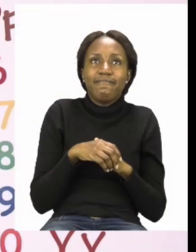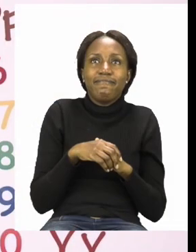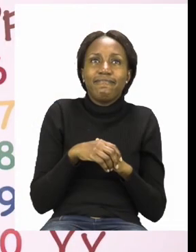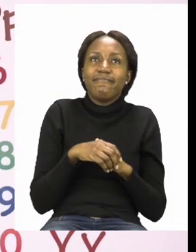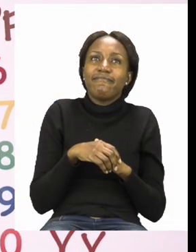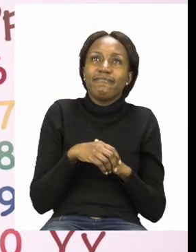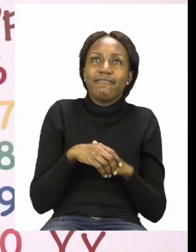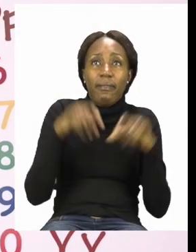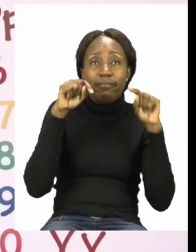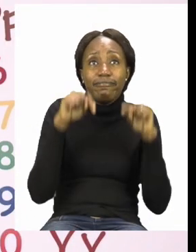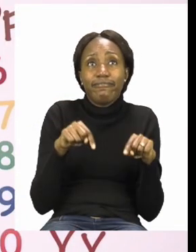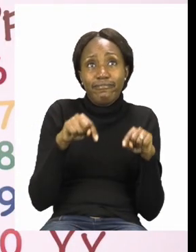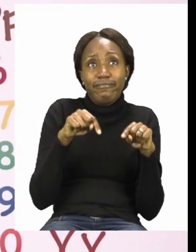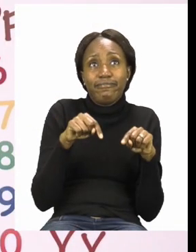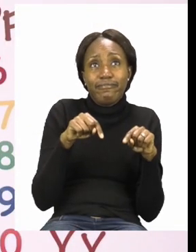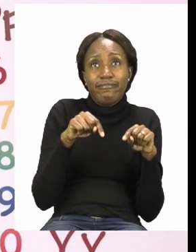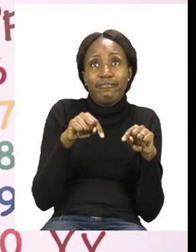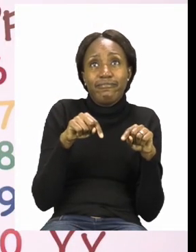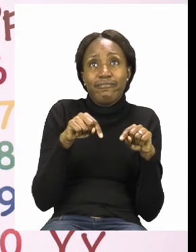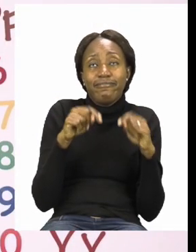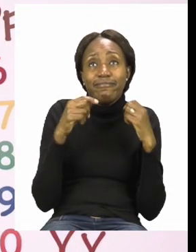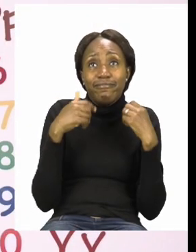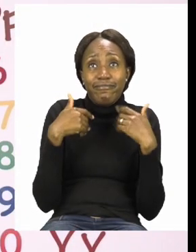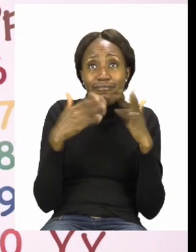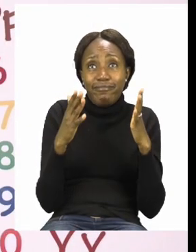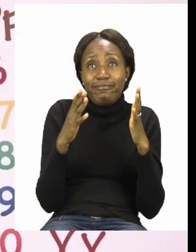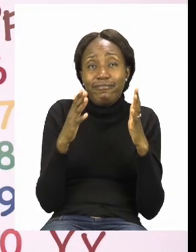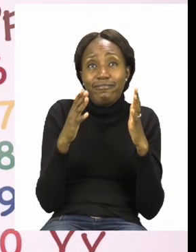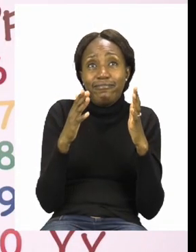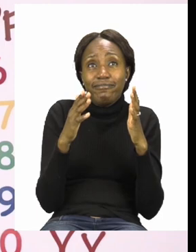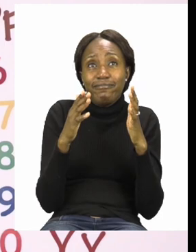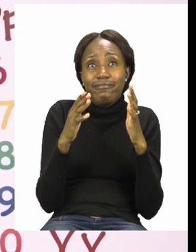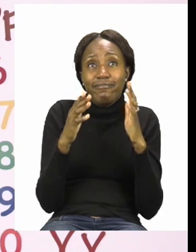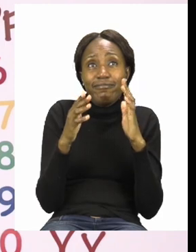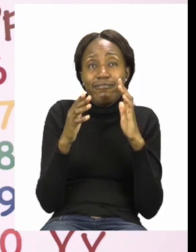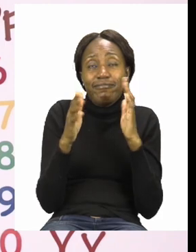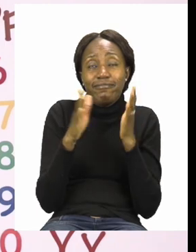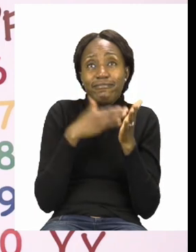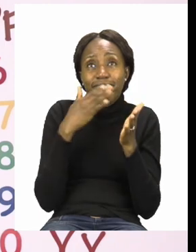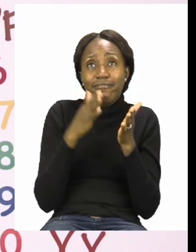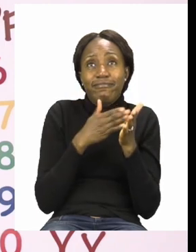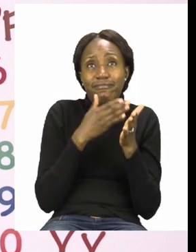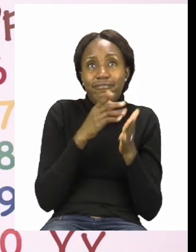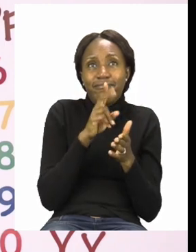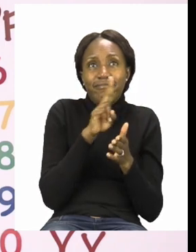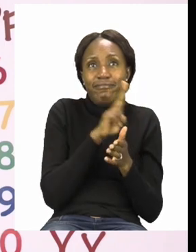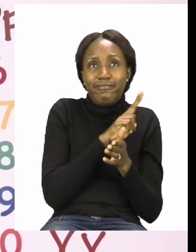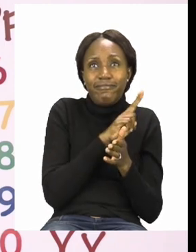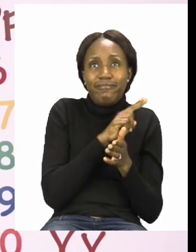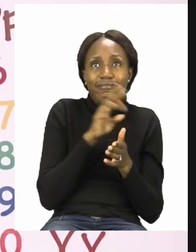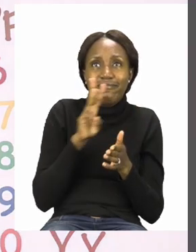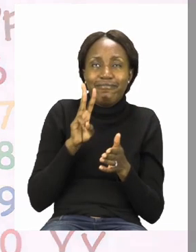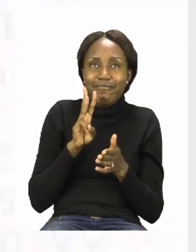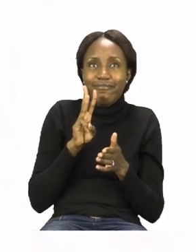Now boys and girls, for us to start our lesson let us go to page 23.